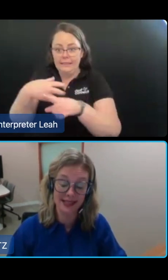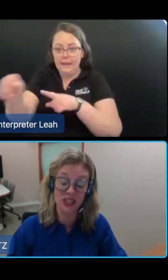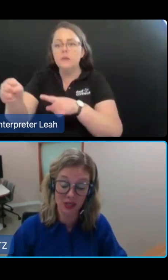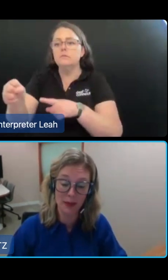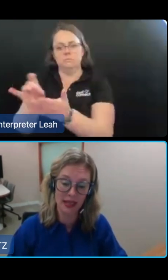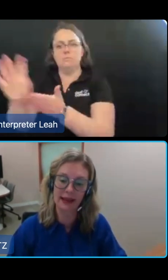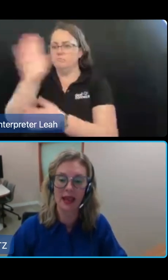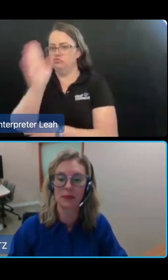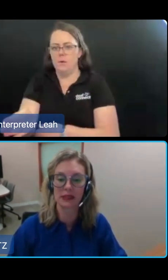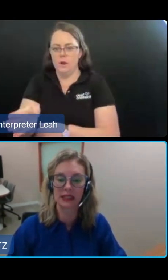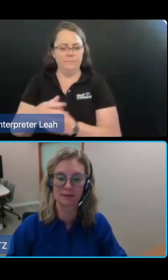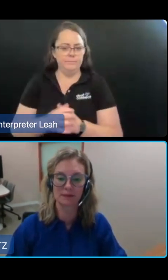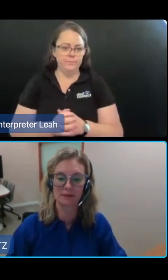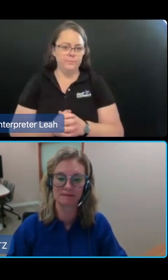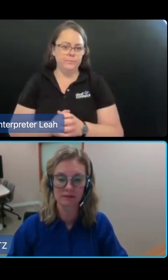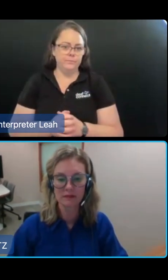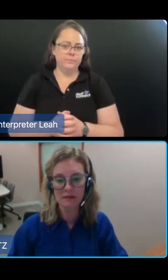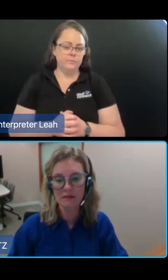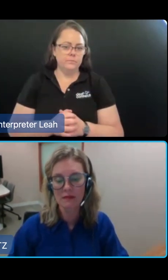decision-making capability.